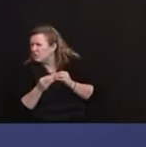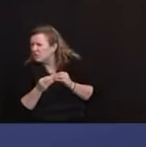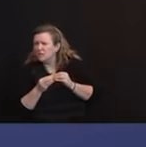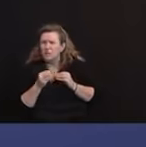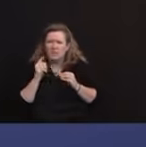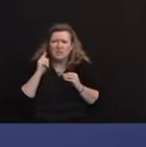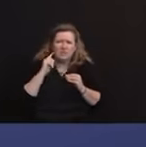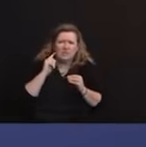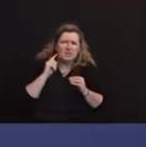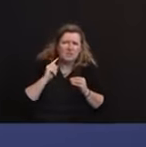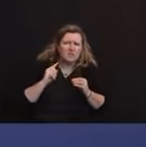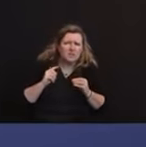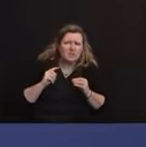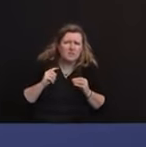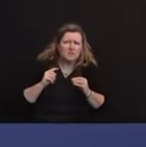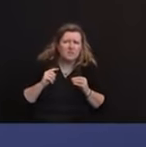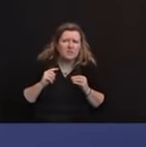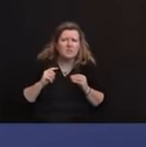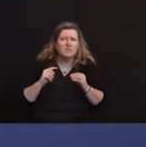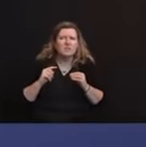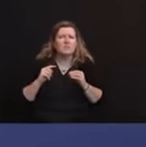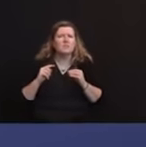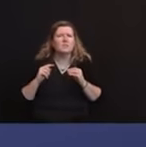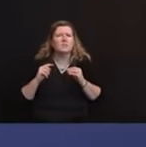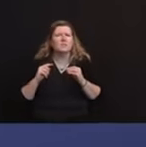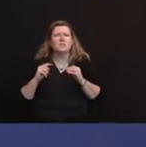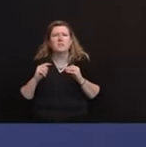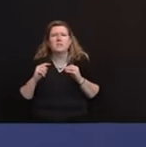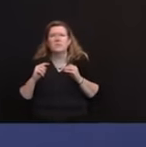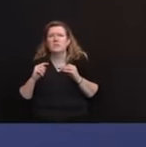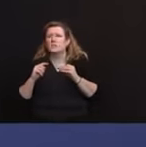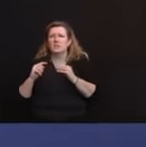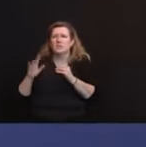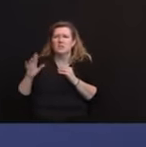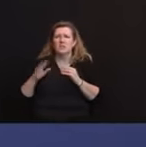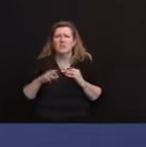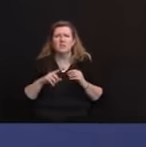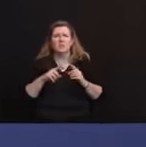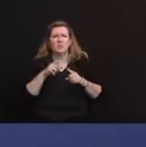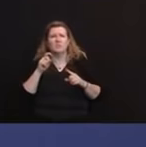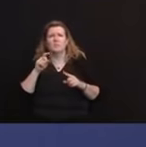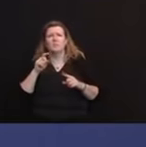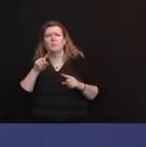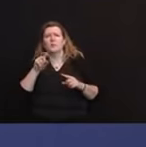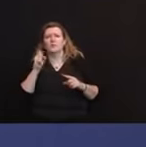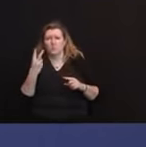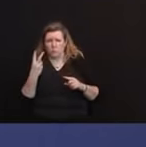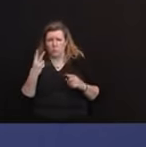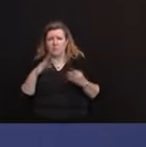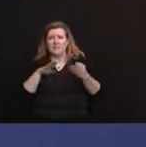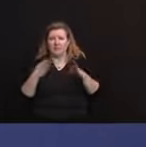Of the 102 deaths that are reported today, 11 are associated with long-term care.